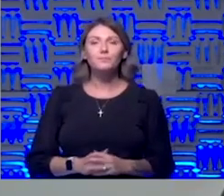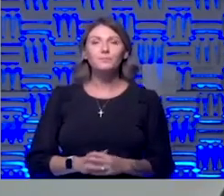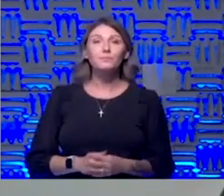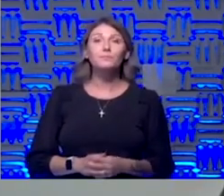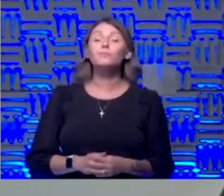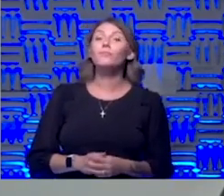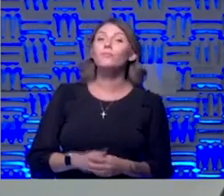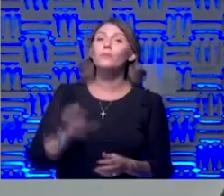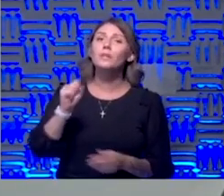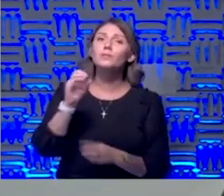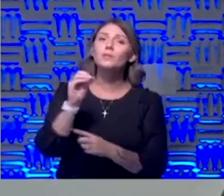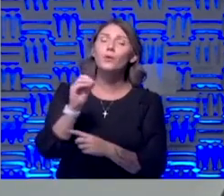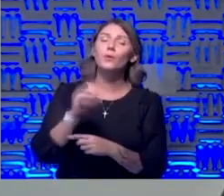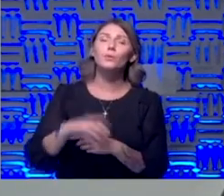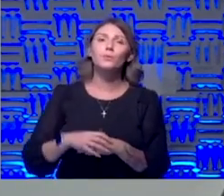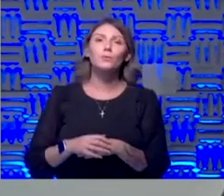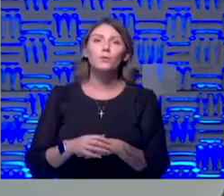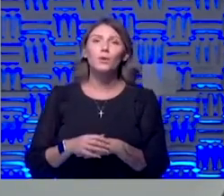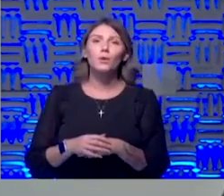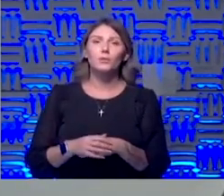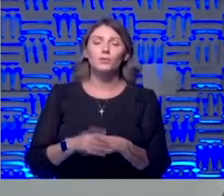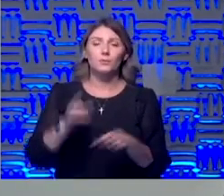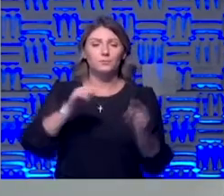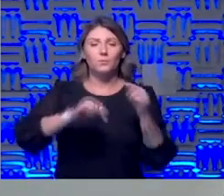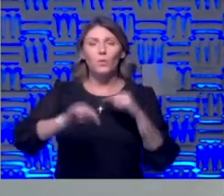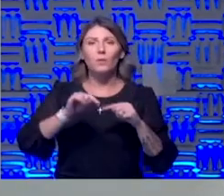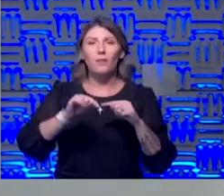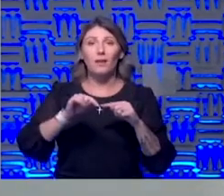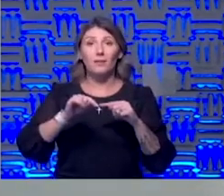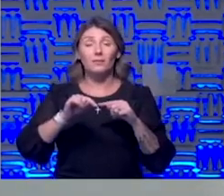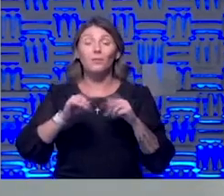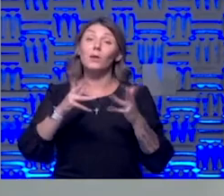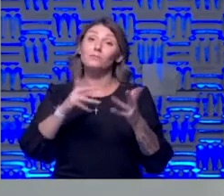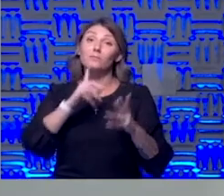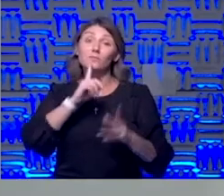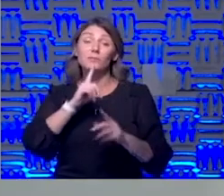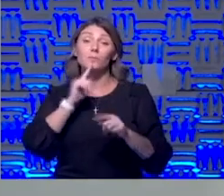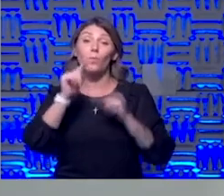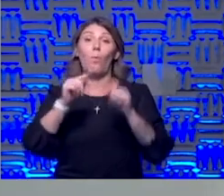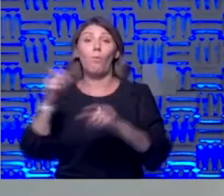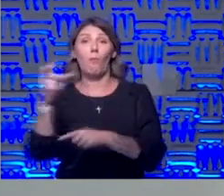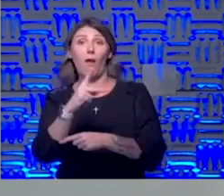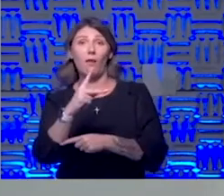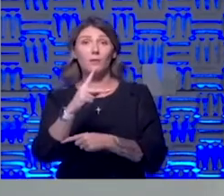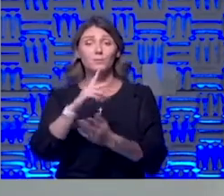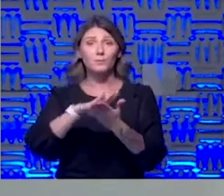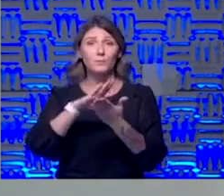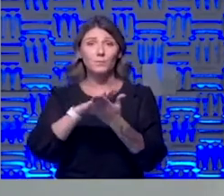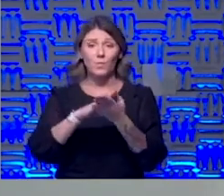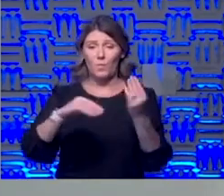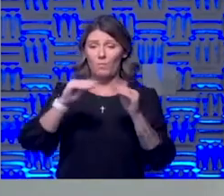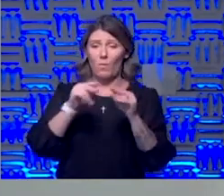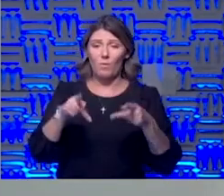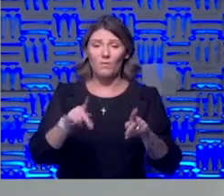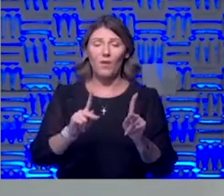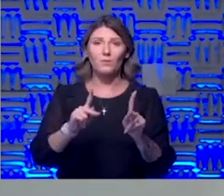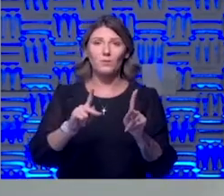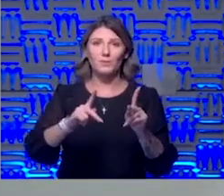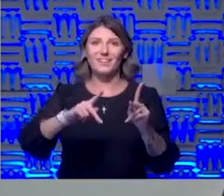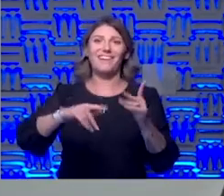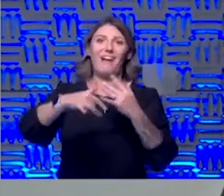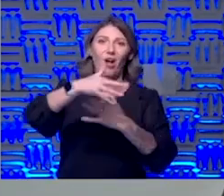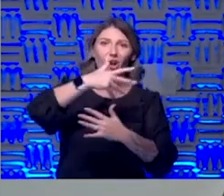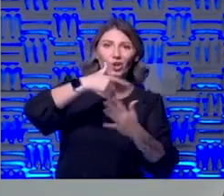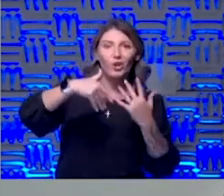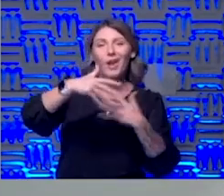so i think going back into school kids are going to have more opportunity to congregate and